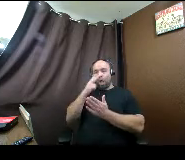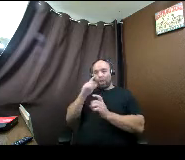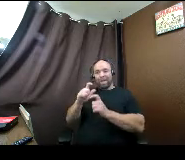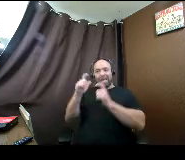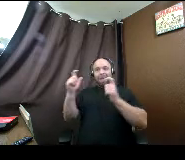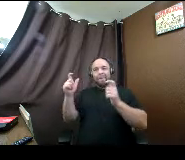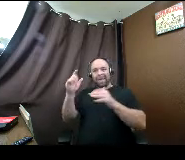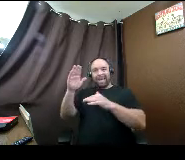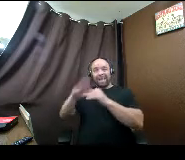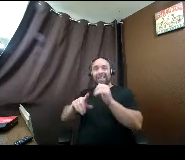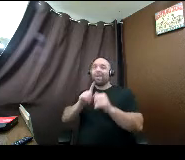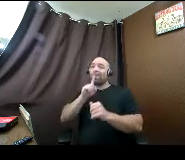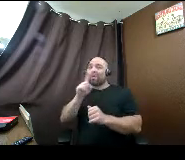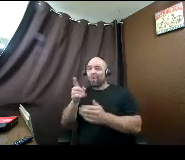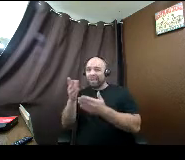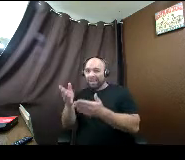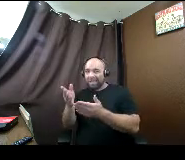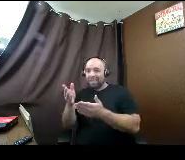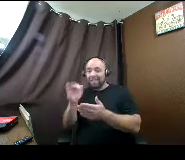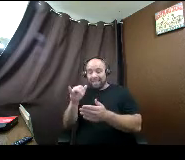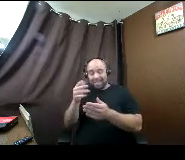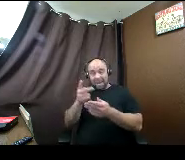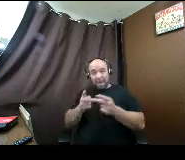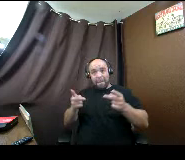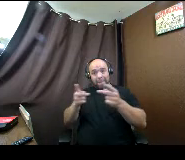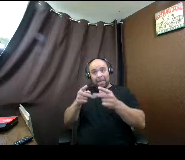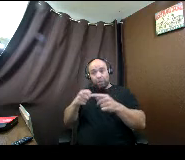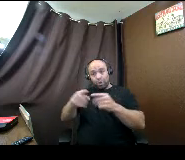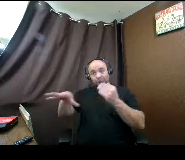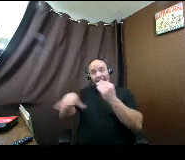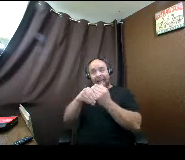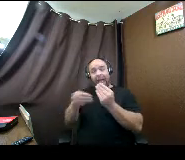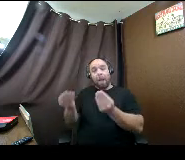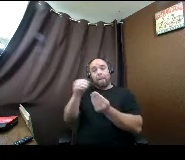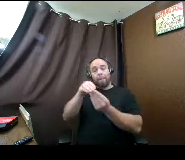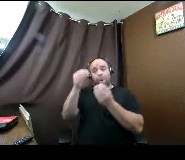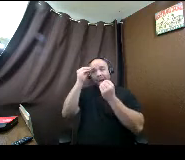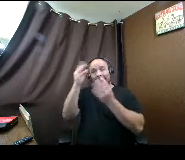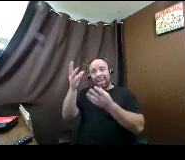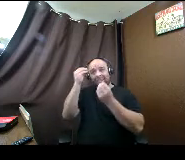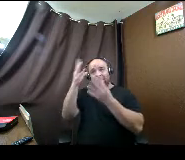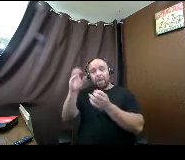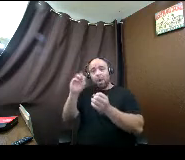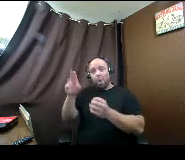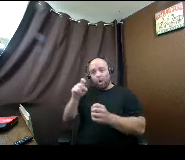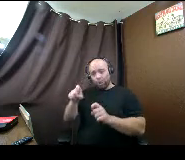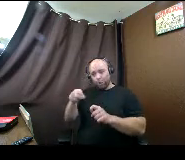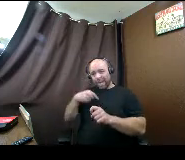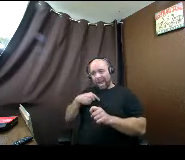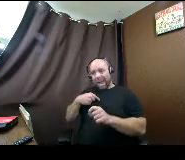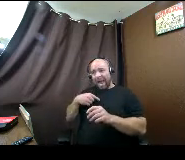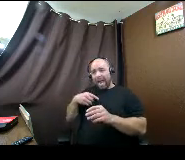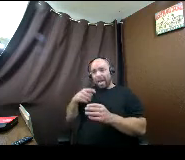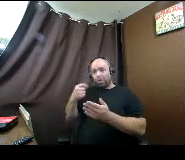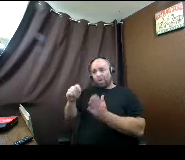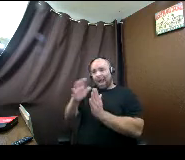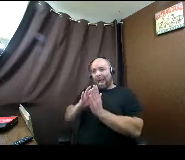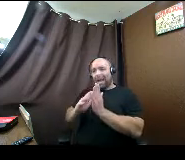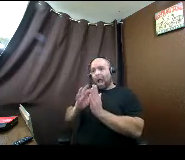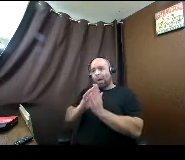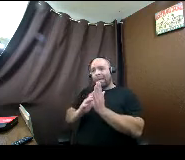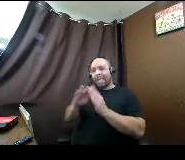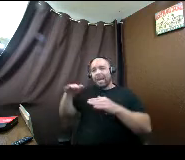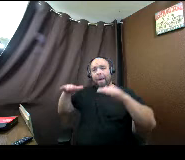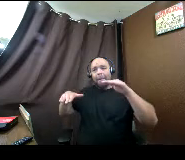there a place on the application? to add further information? or should I try to calculate the balance? with the extra money removed?